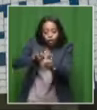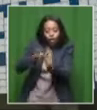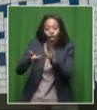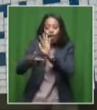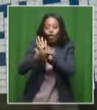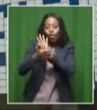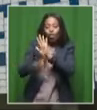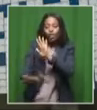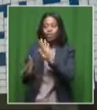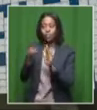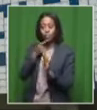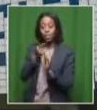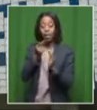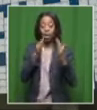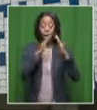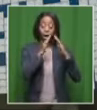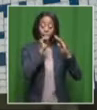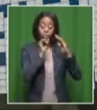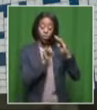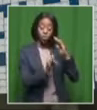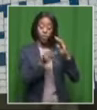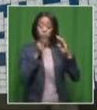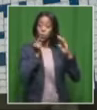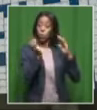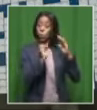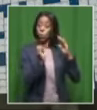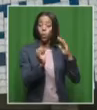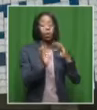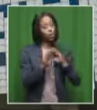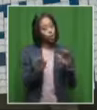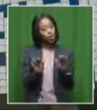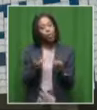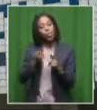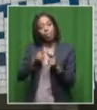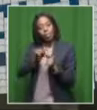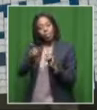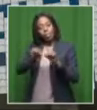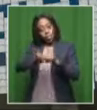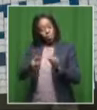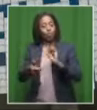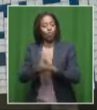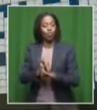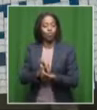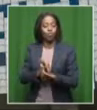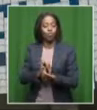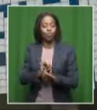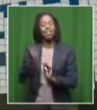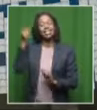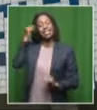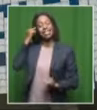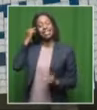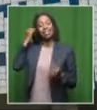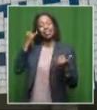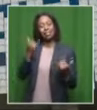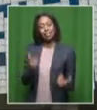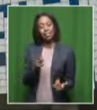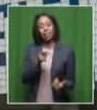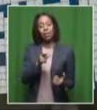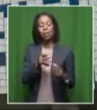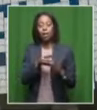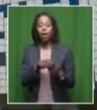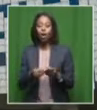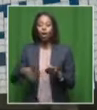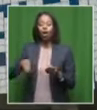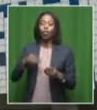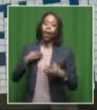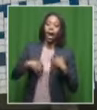current law of not smoking indoor, because it's purely smoking indoor, and they're breaking the law. And I think that would take away the